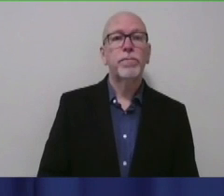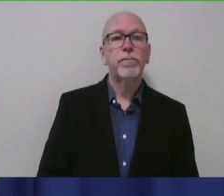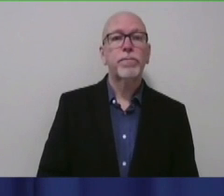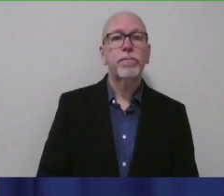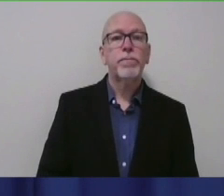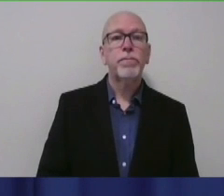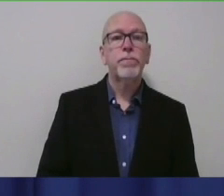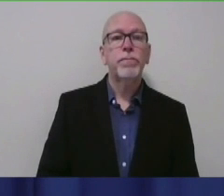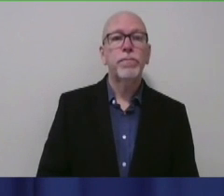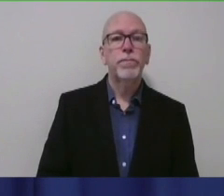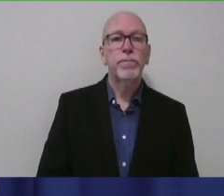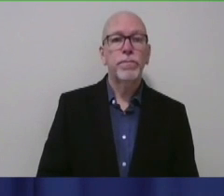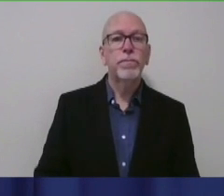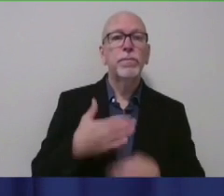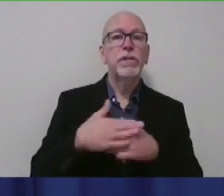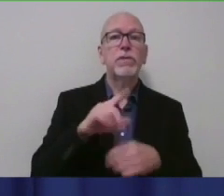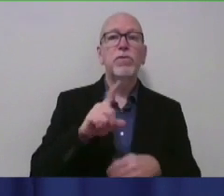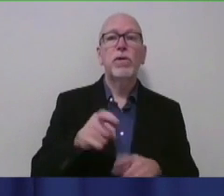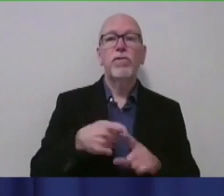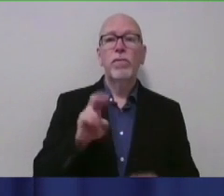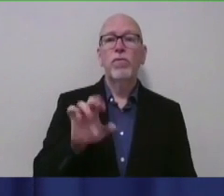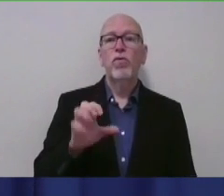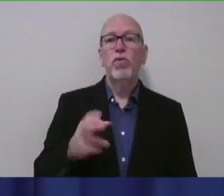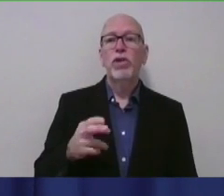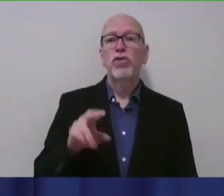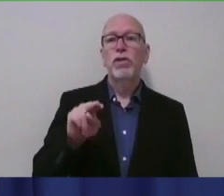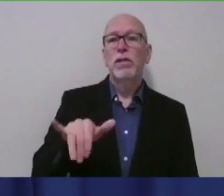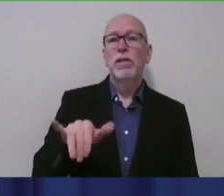Next question is from Rich Nye of WTHR.